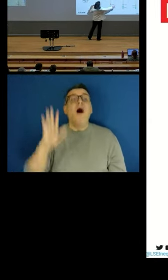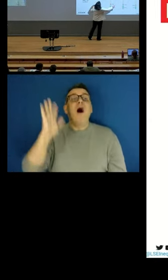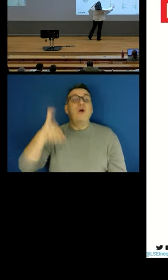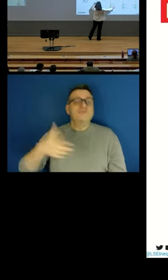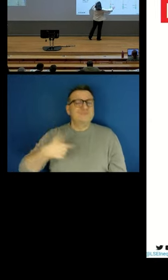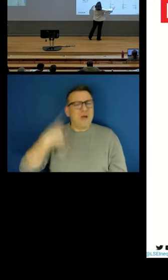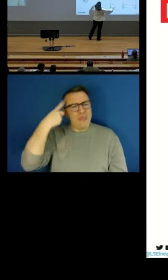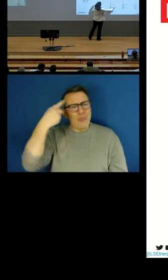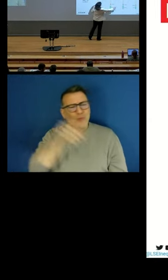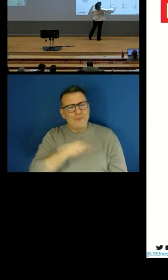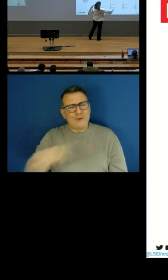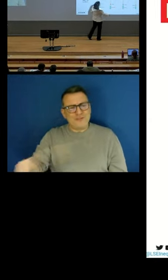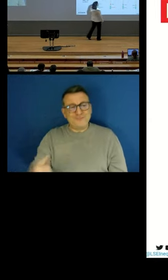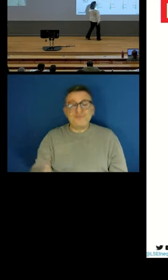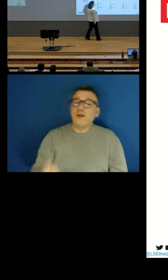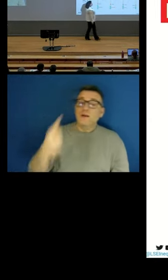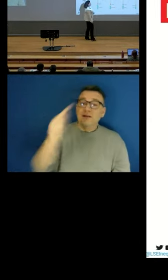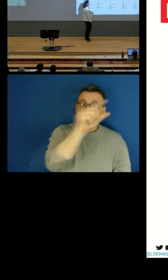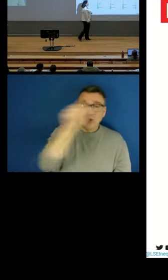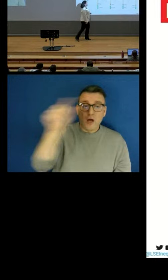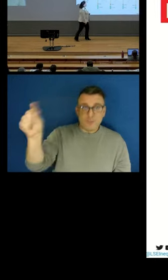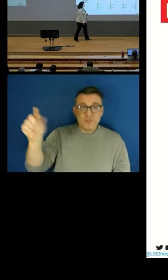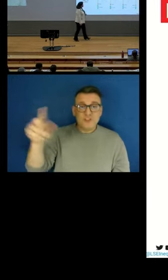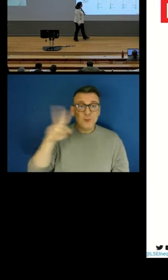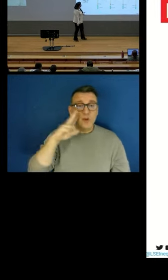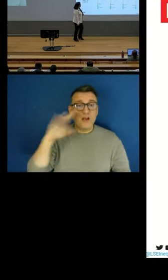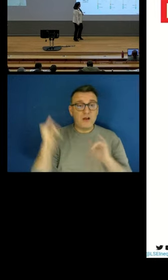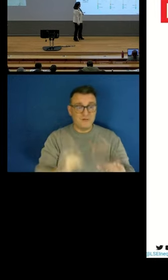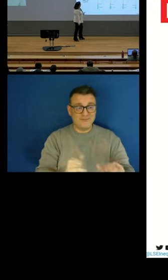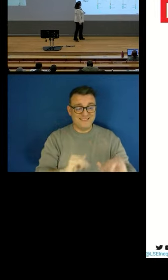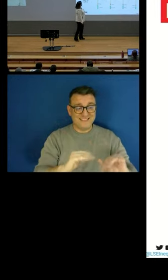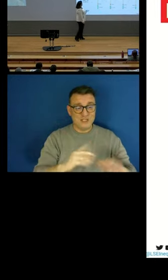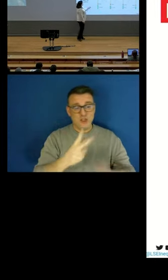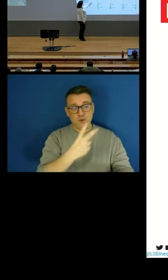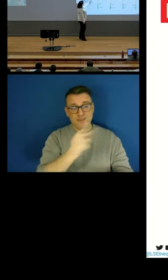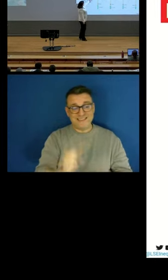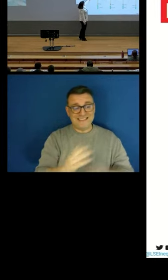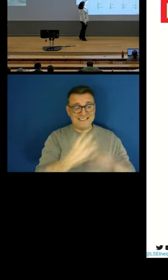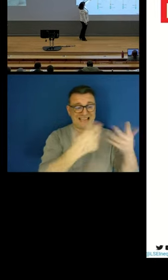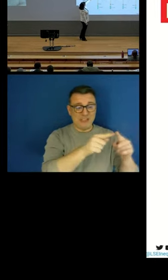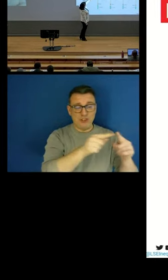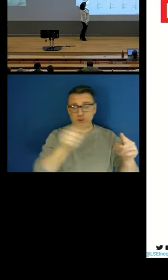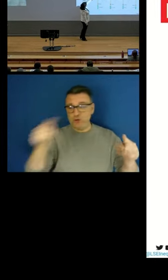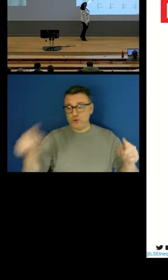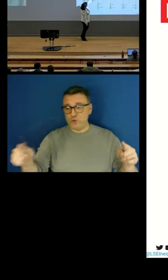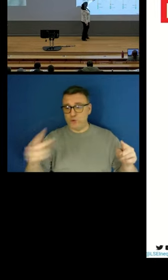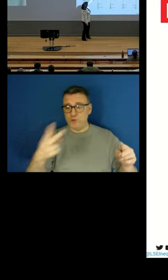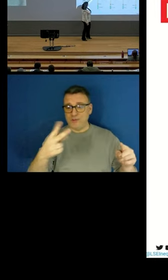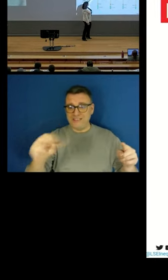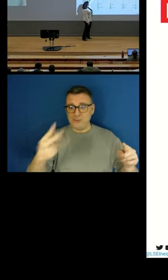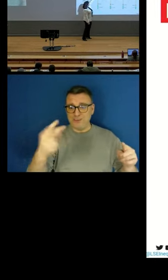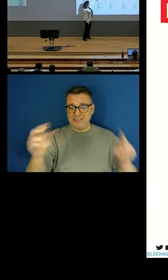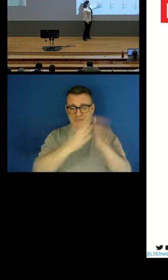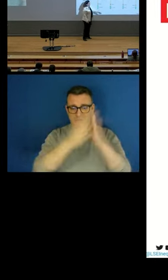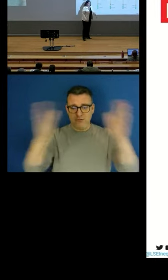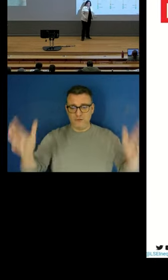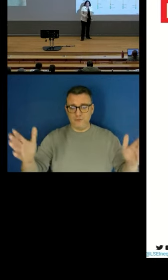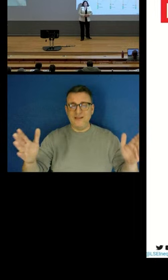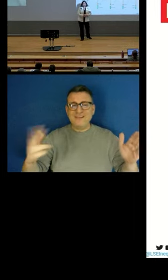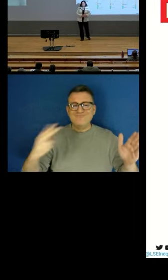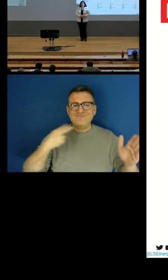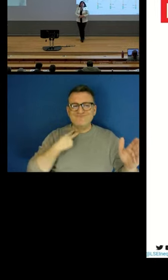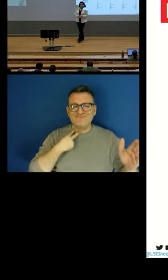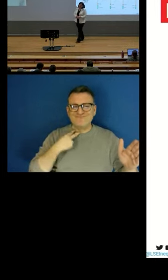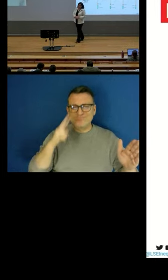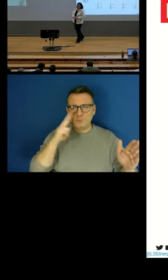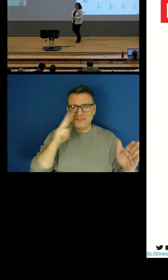and we look at them from 2010 to 2020. And unfortunately, what you can't see here is that